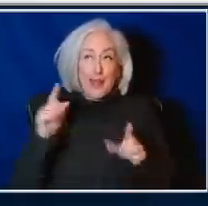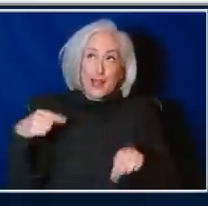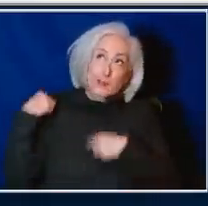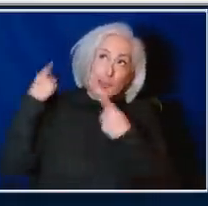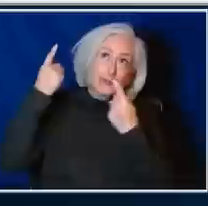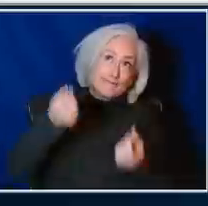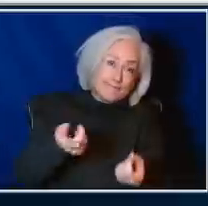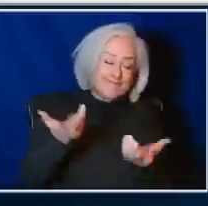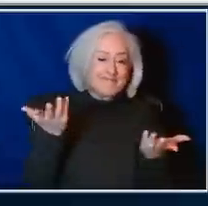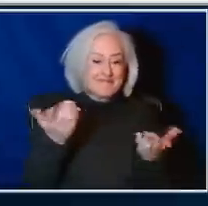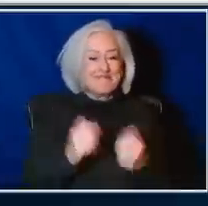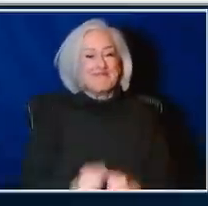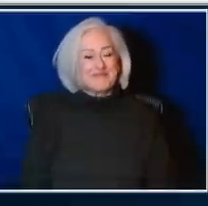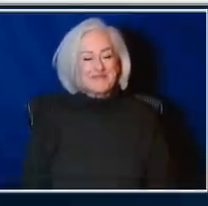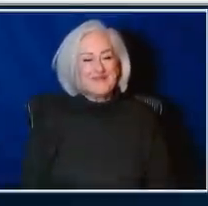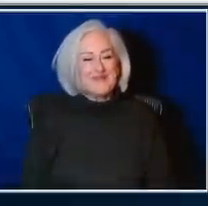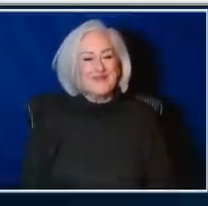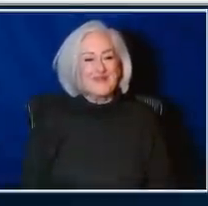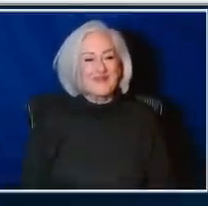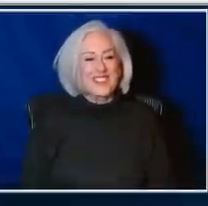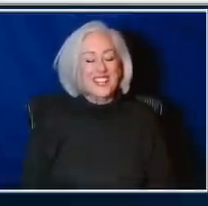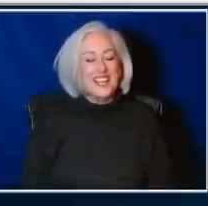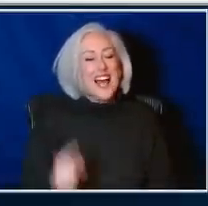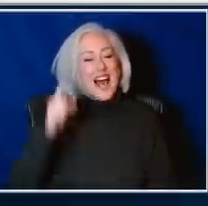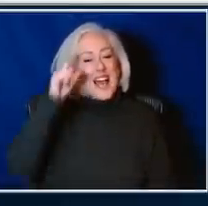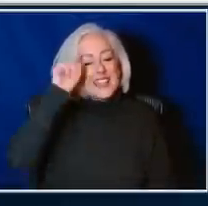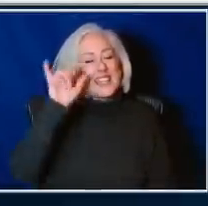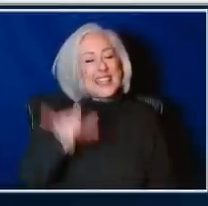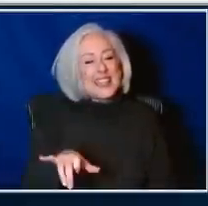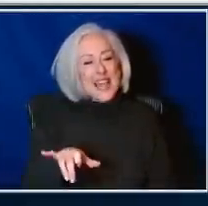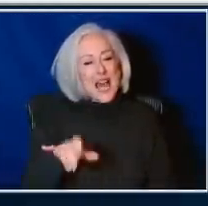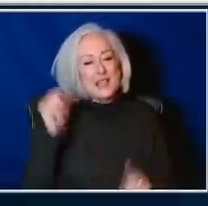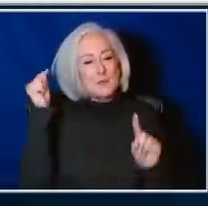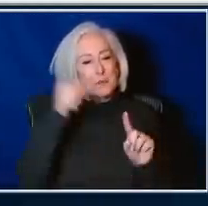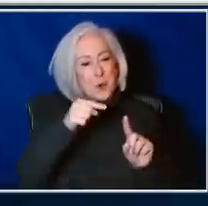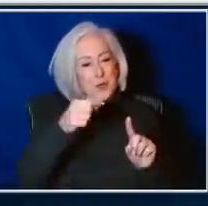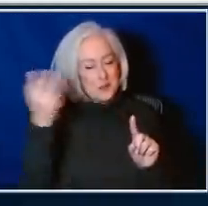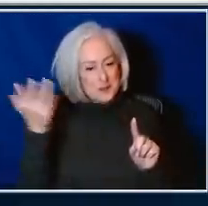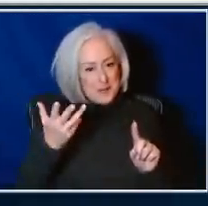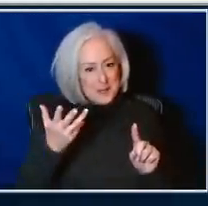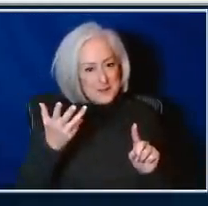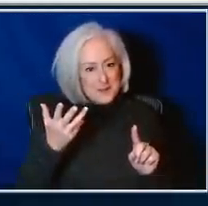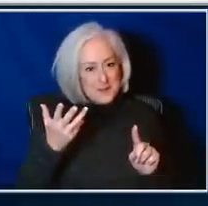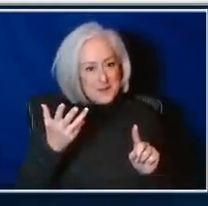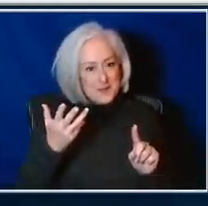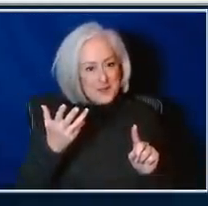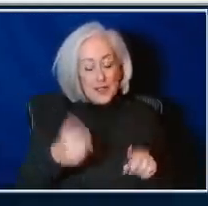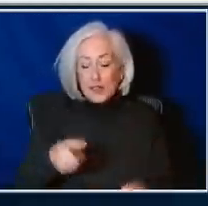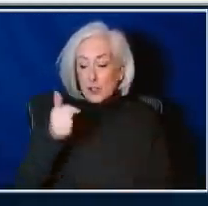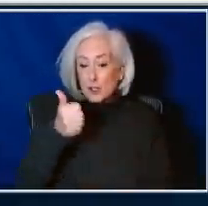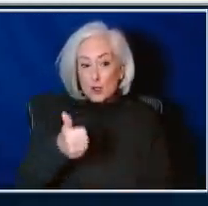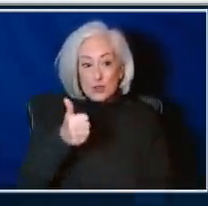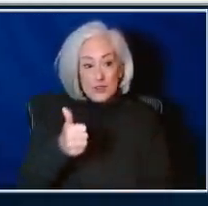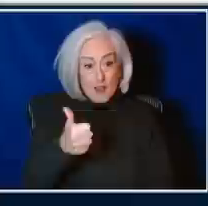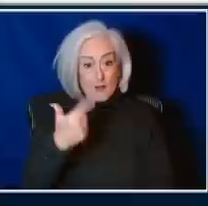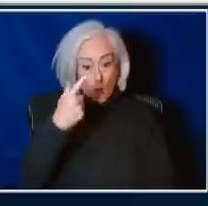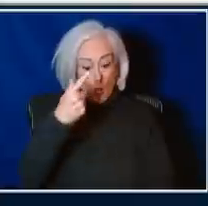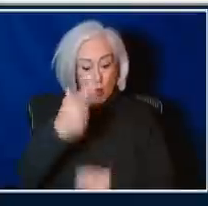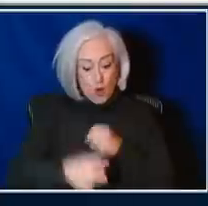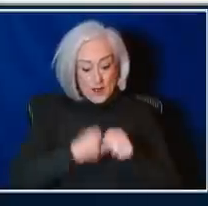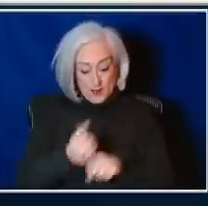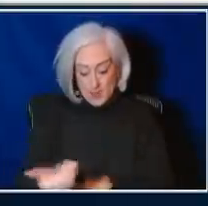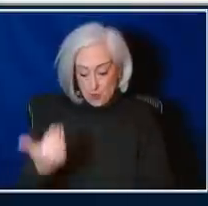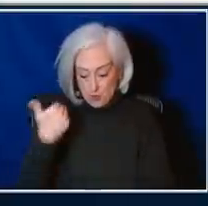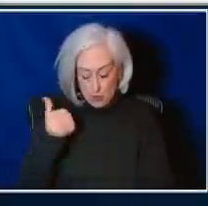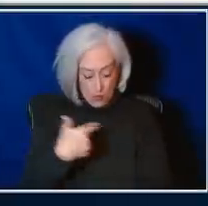And, but I think the point is that if you were vaccinated a year ago, and now